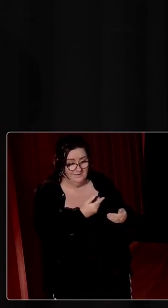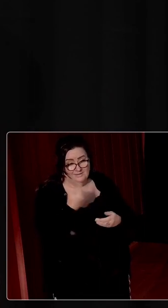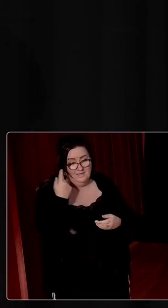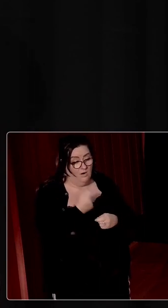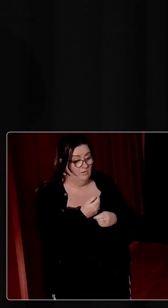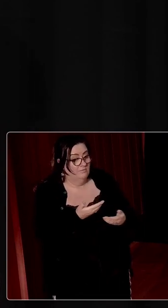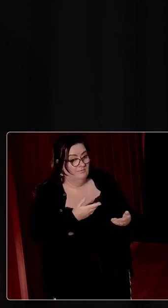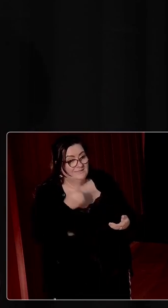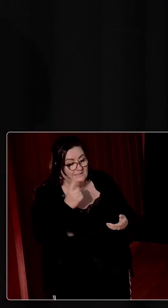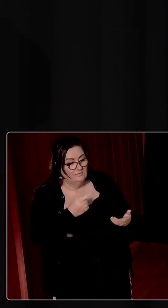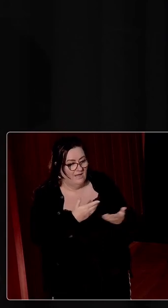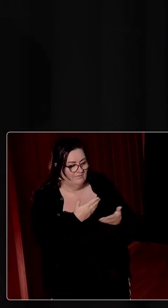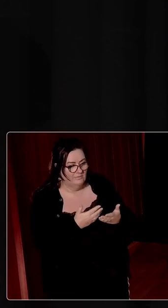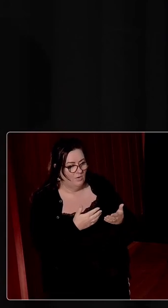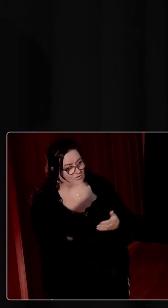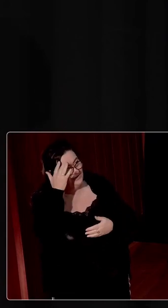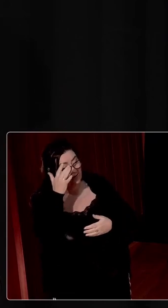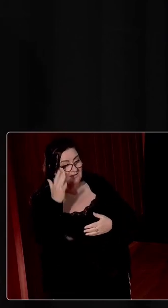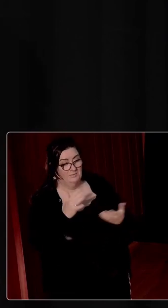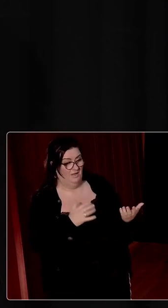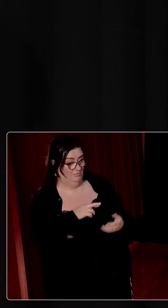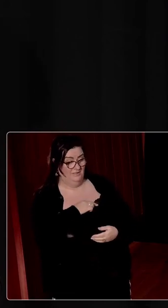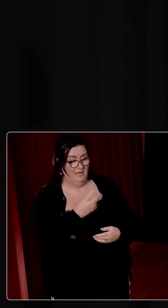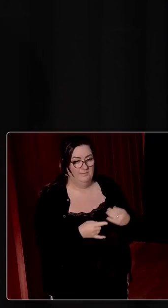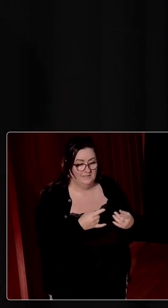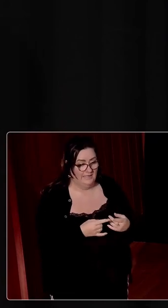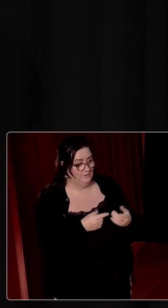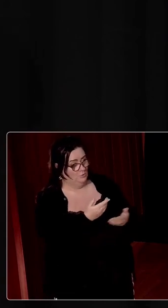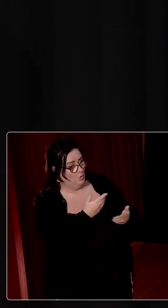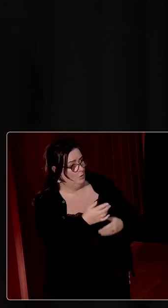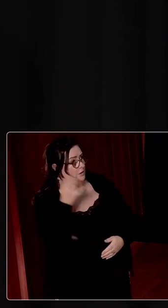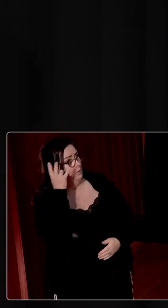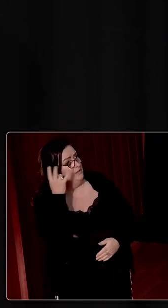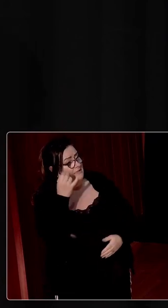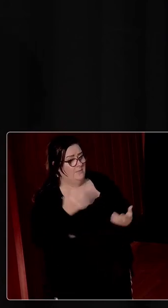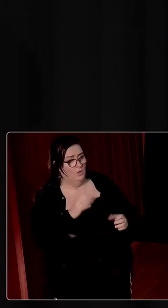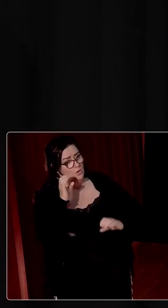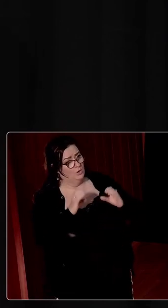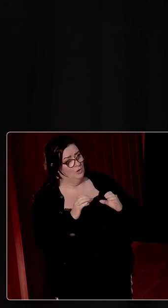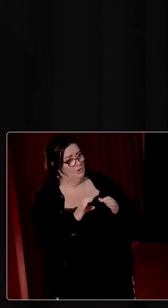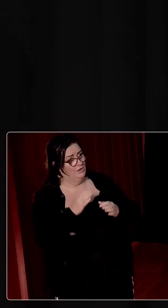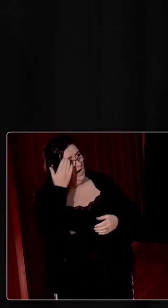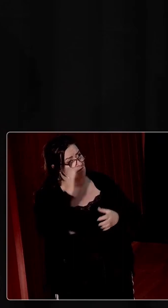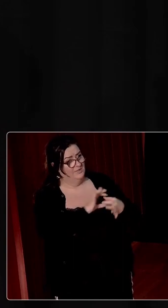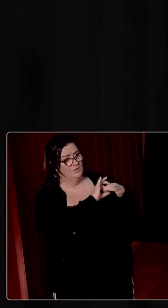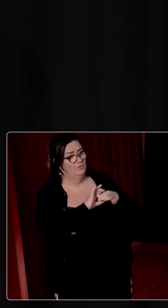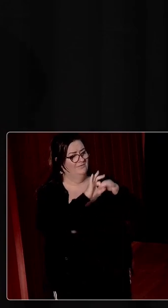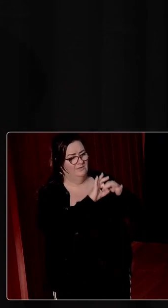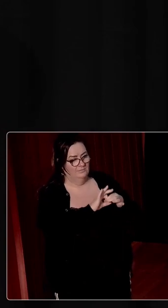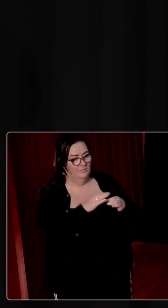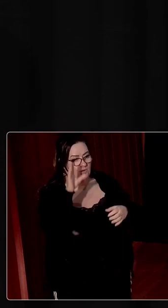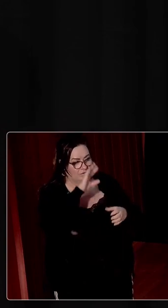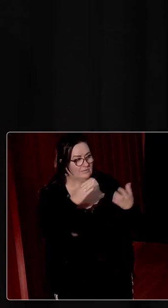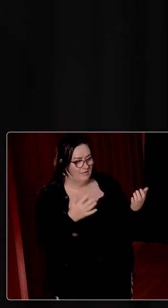we were having them, we were having them as completely academic discussions in my tutorials in Queens about could Ireland be unified. Suddenly it